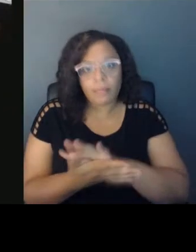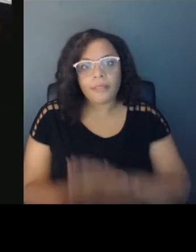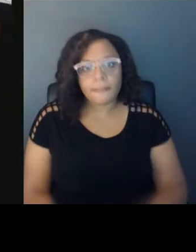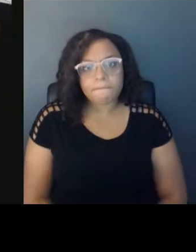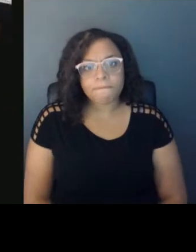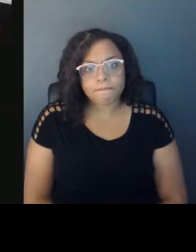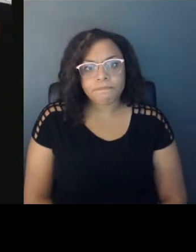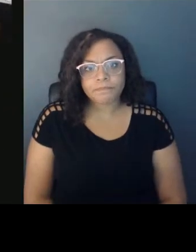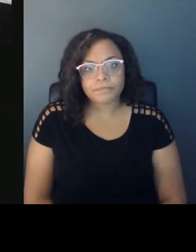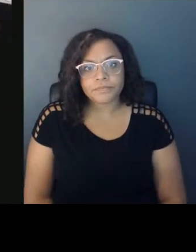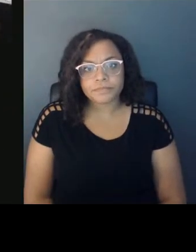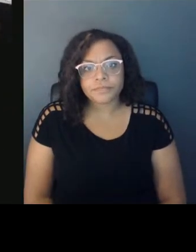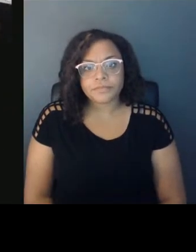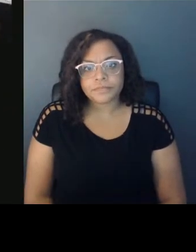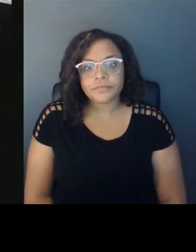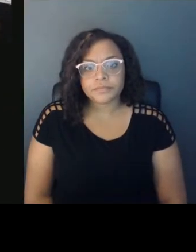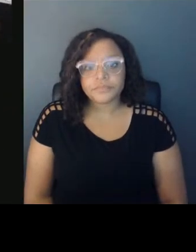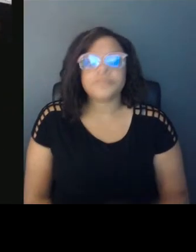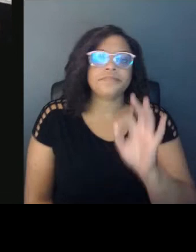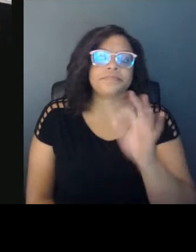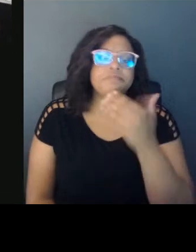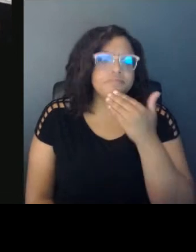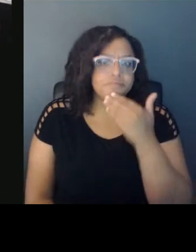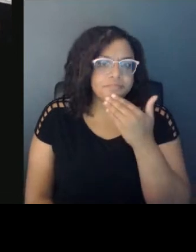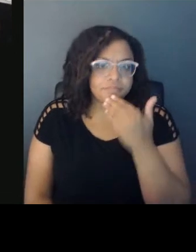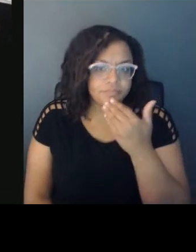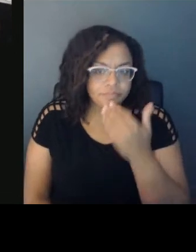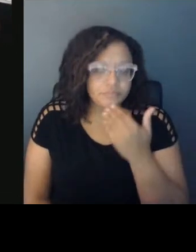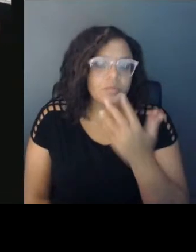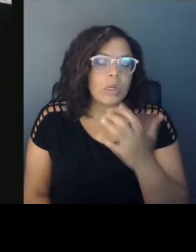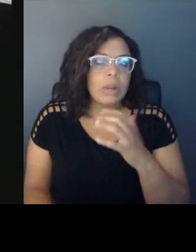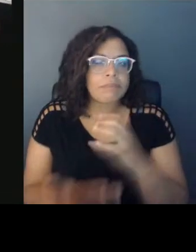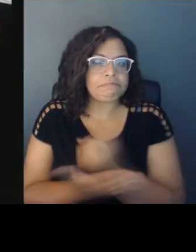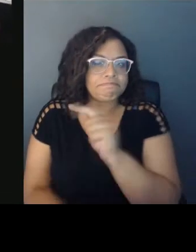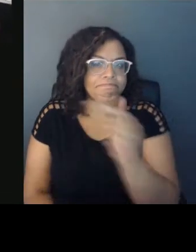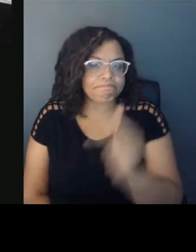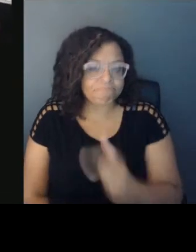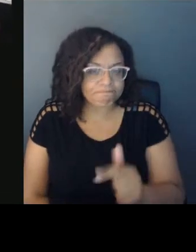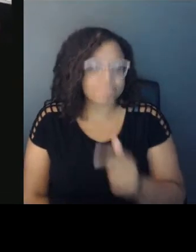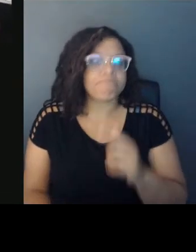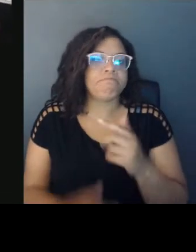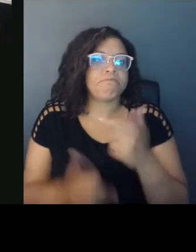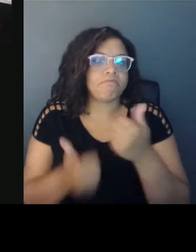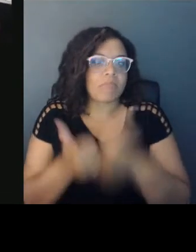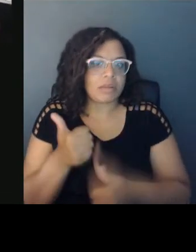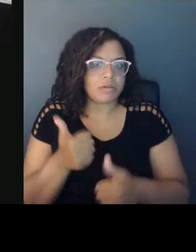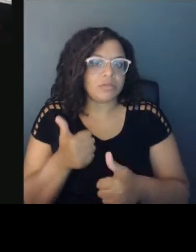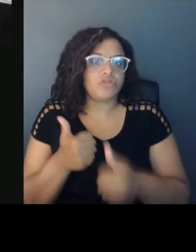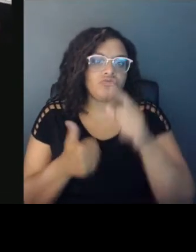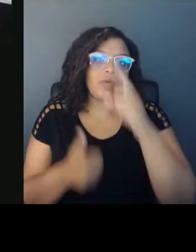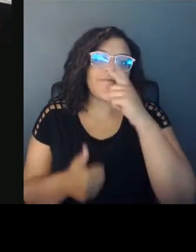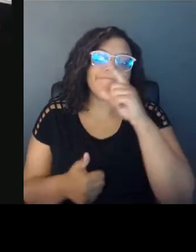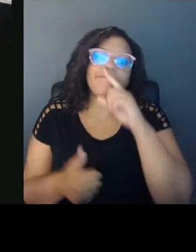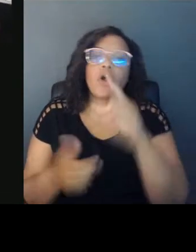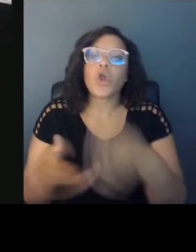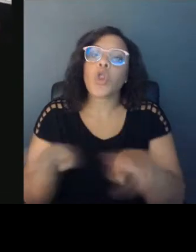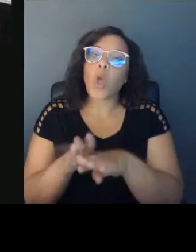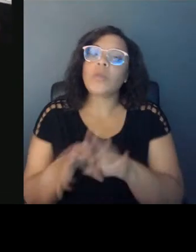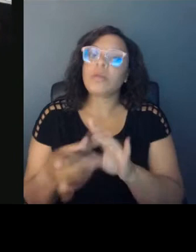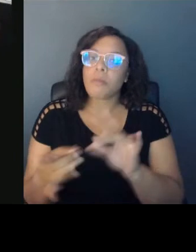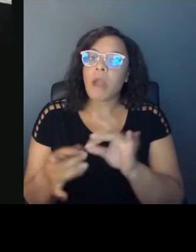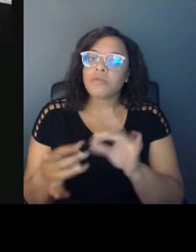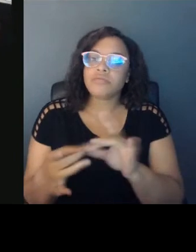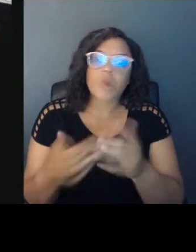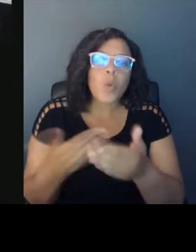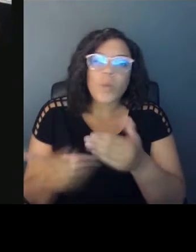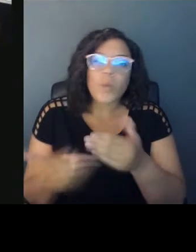Well, thank you for that. I'd love to wheel it around and just ask if I can ask each of you for a closing thought. And certainly it would be whatever you wish, but I would love